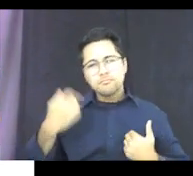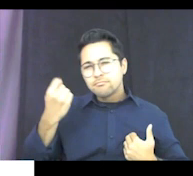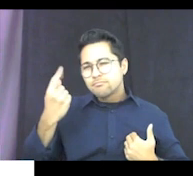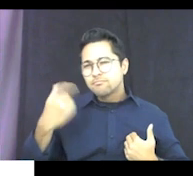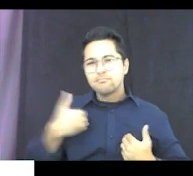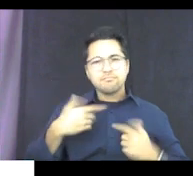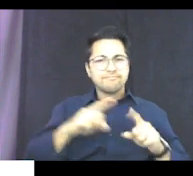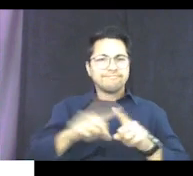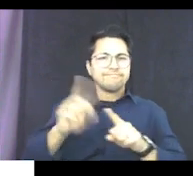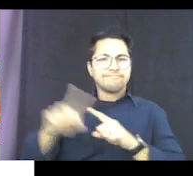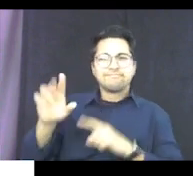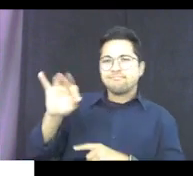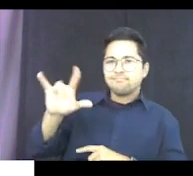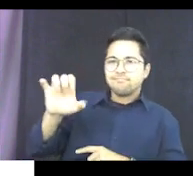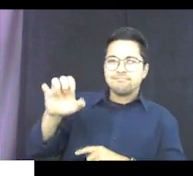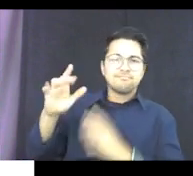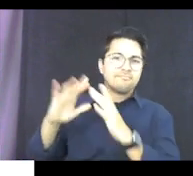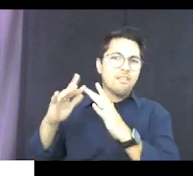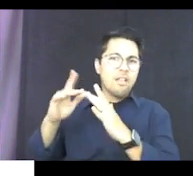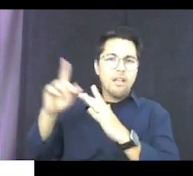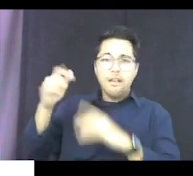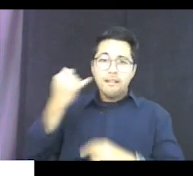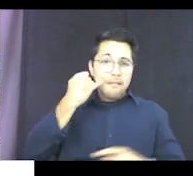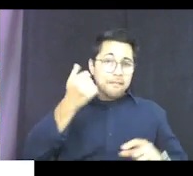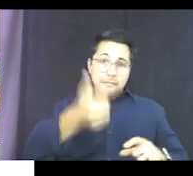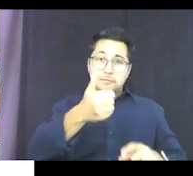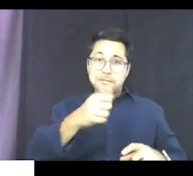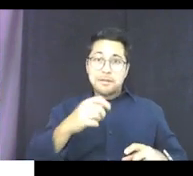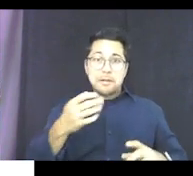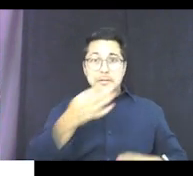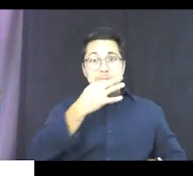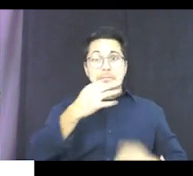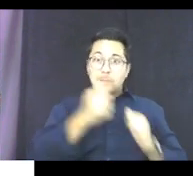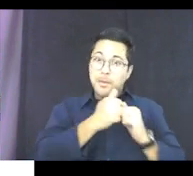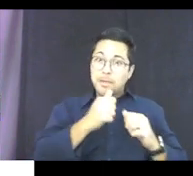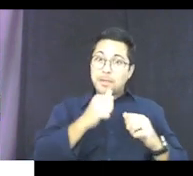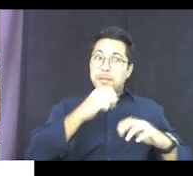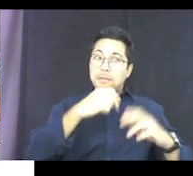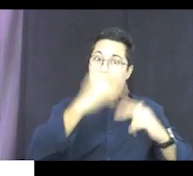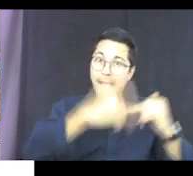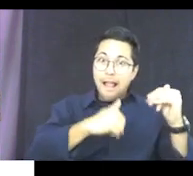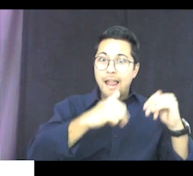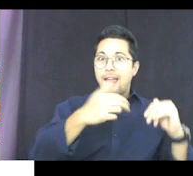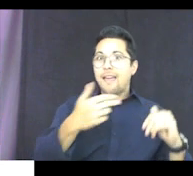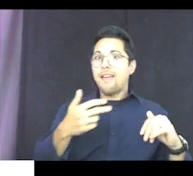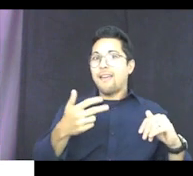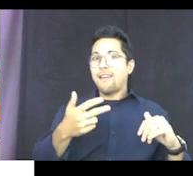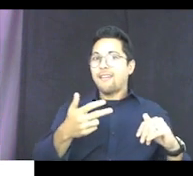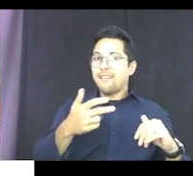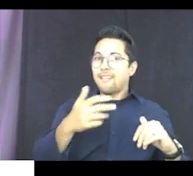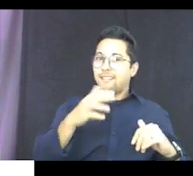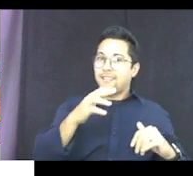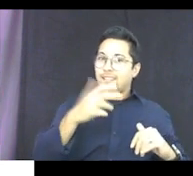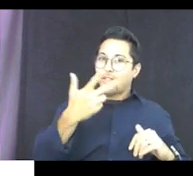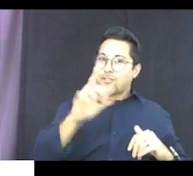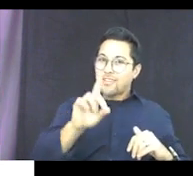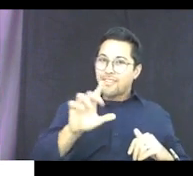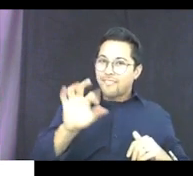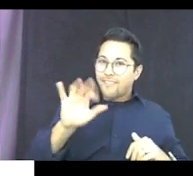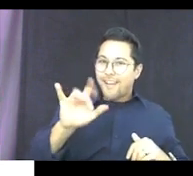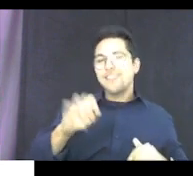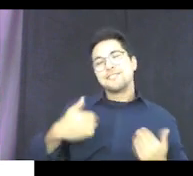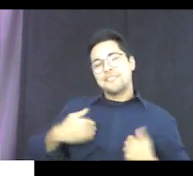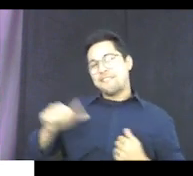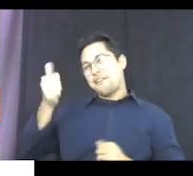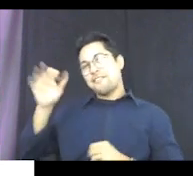files online that you can just, if you're not great at building 3D print files, there's a bunch of files